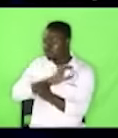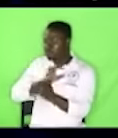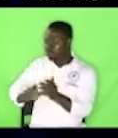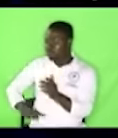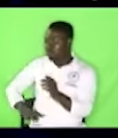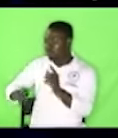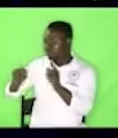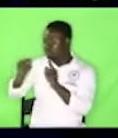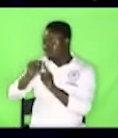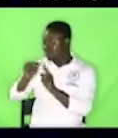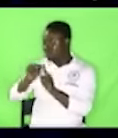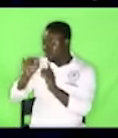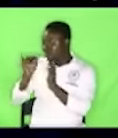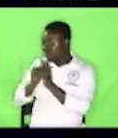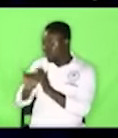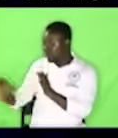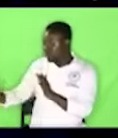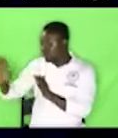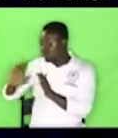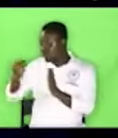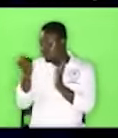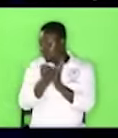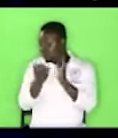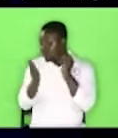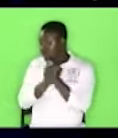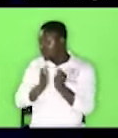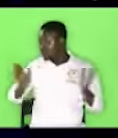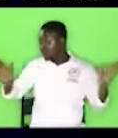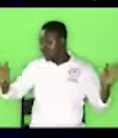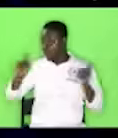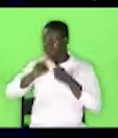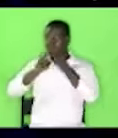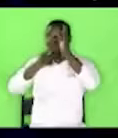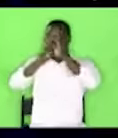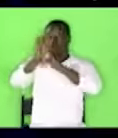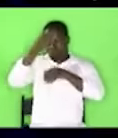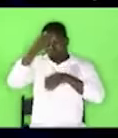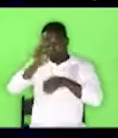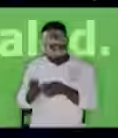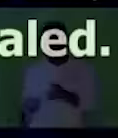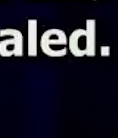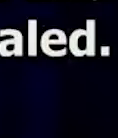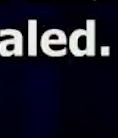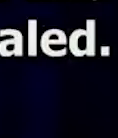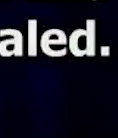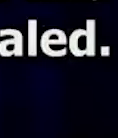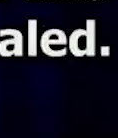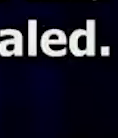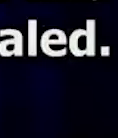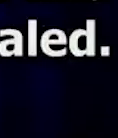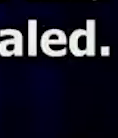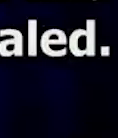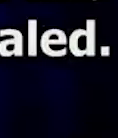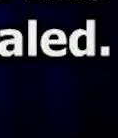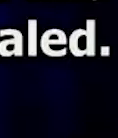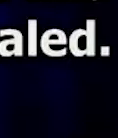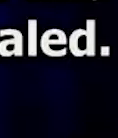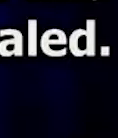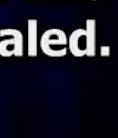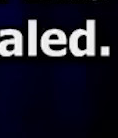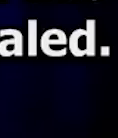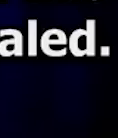of Nazareth whom you crucified but whom God raised from the dead that this man stands before you